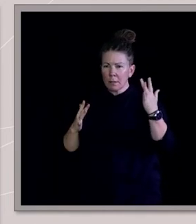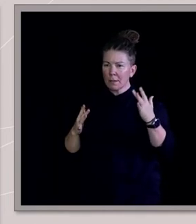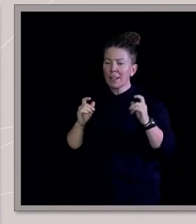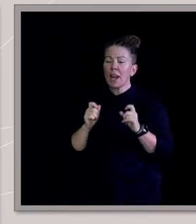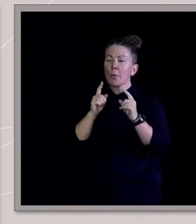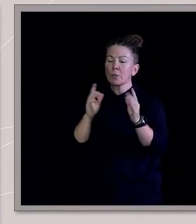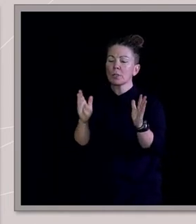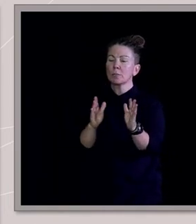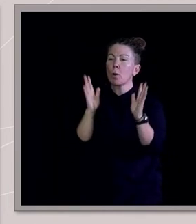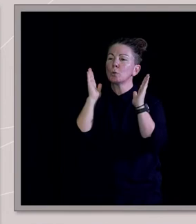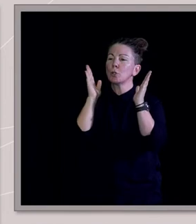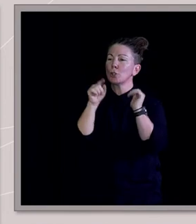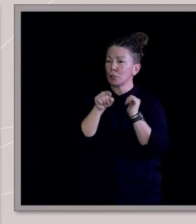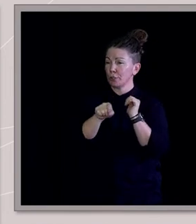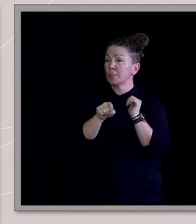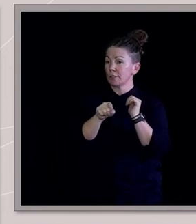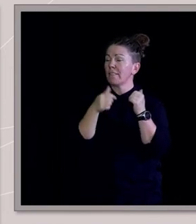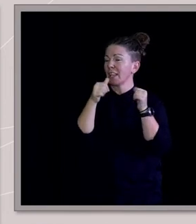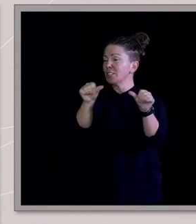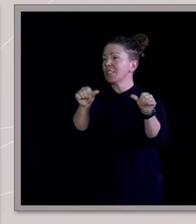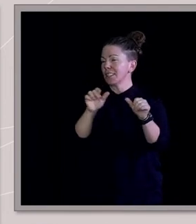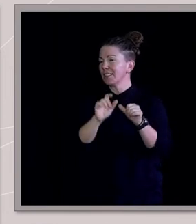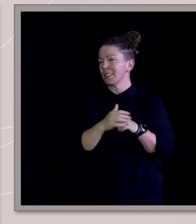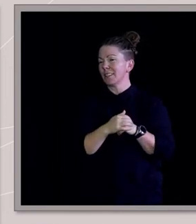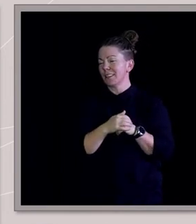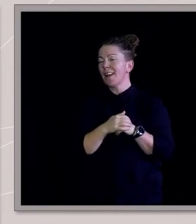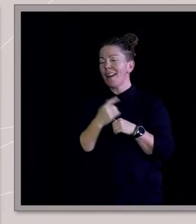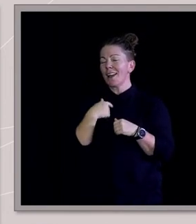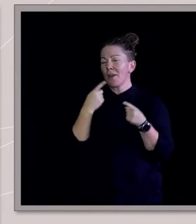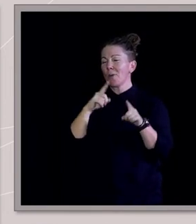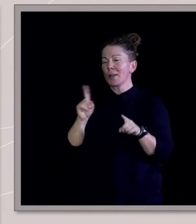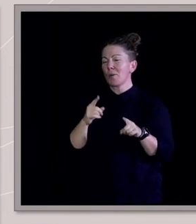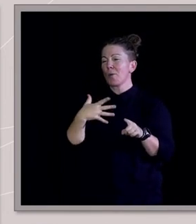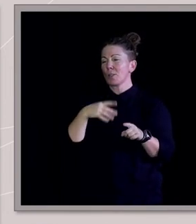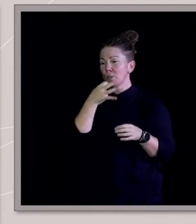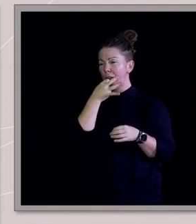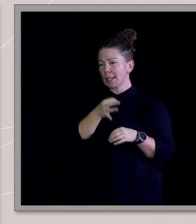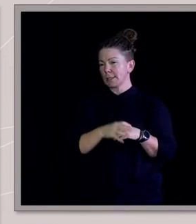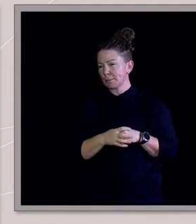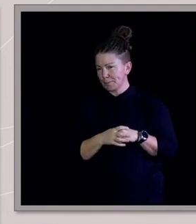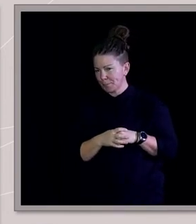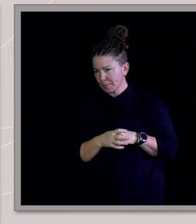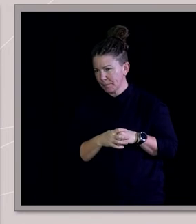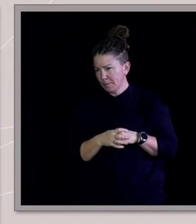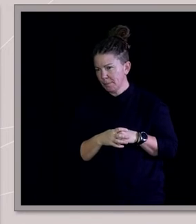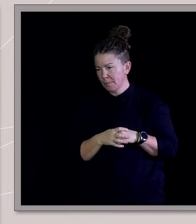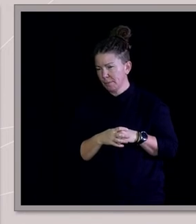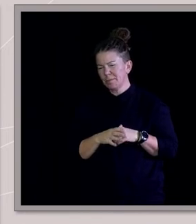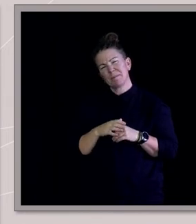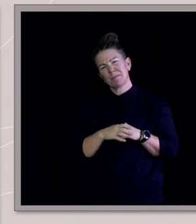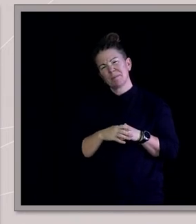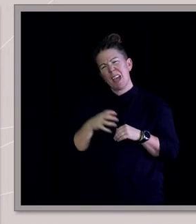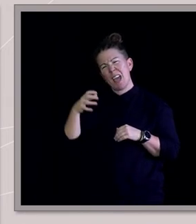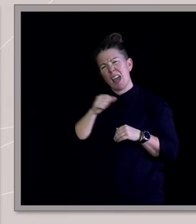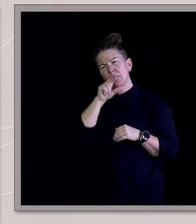one. And I'd finally worked out what I needed to ask this guy. It's like, do you have to